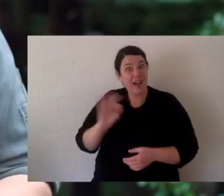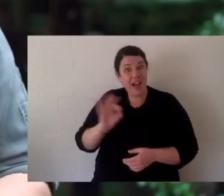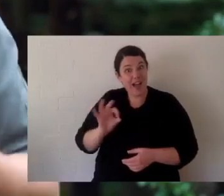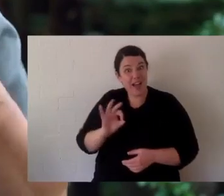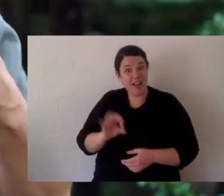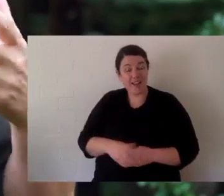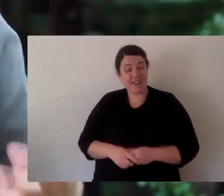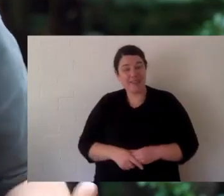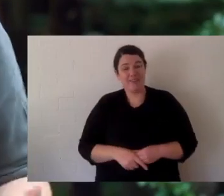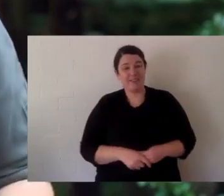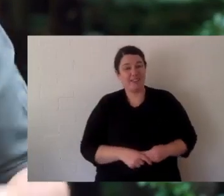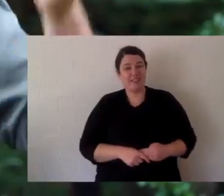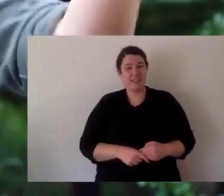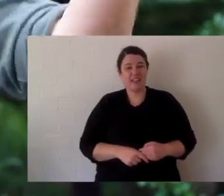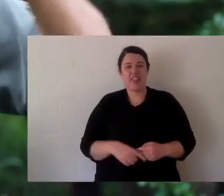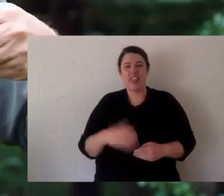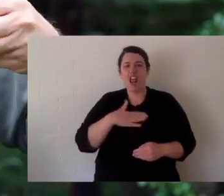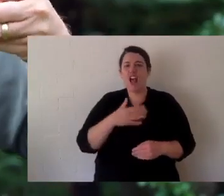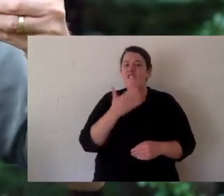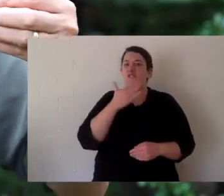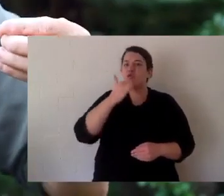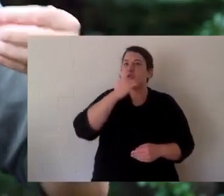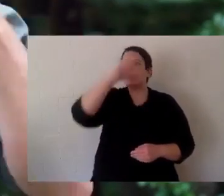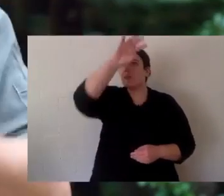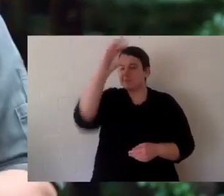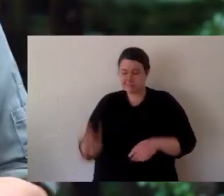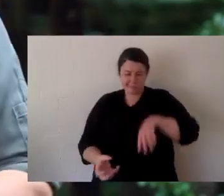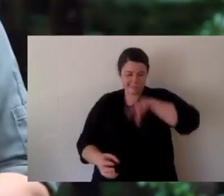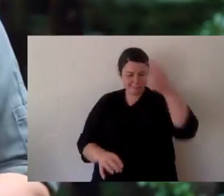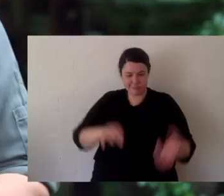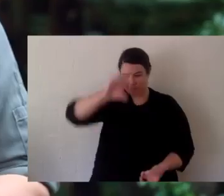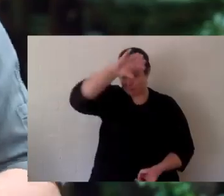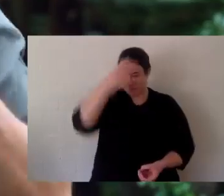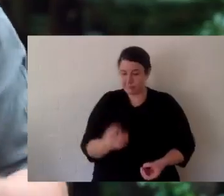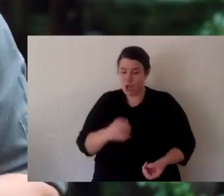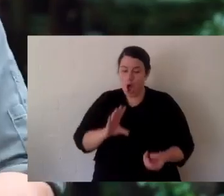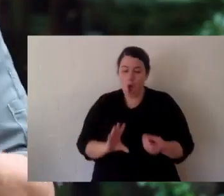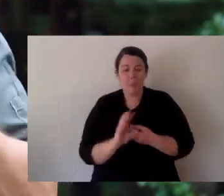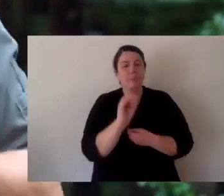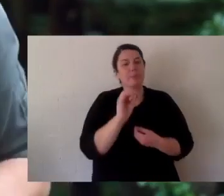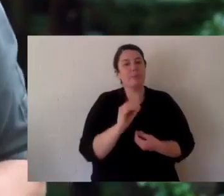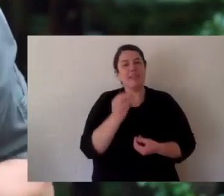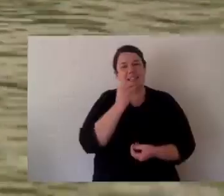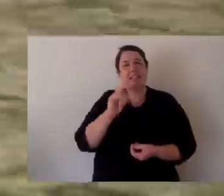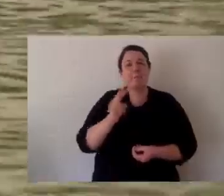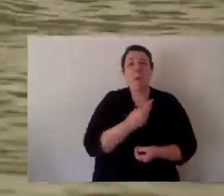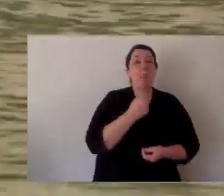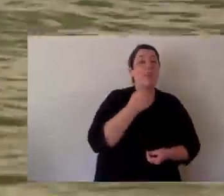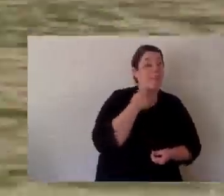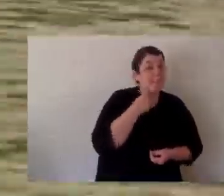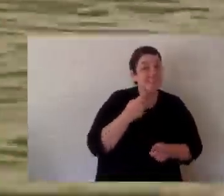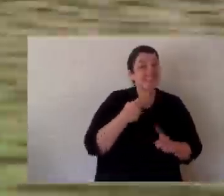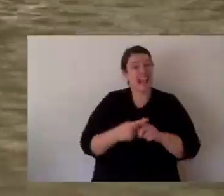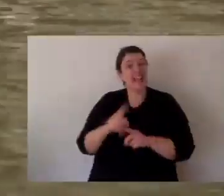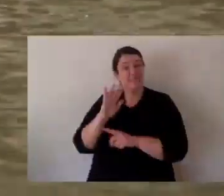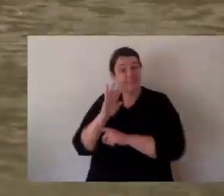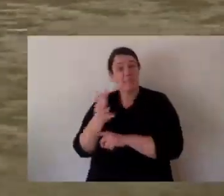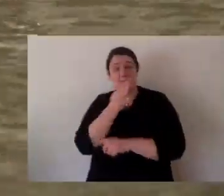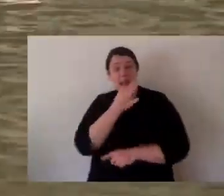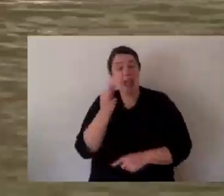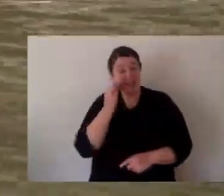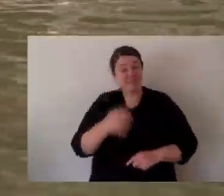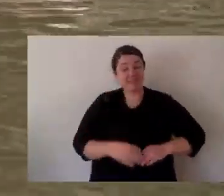Also they like lots of things like figs and fruits that fall into the water but they are omnivorous. Manning River turtles